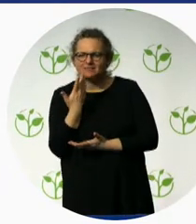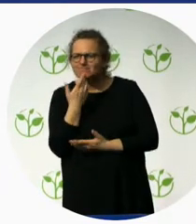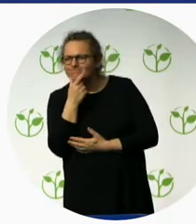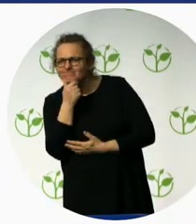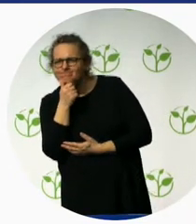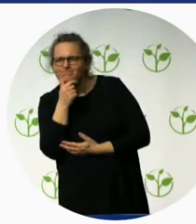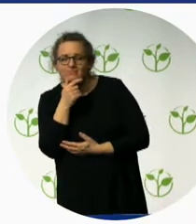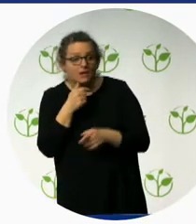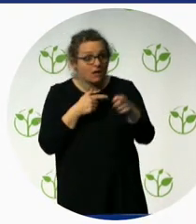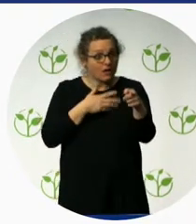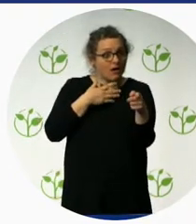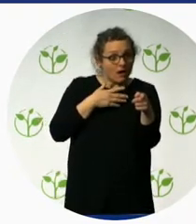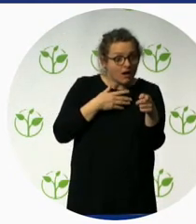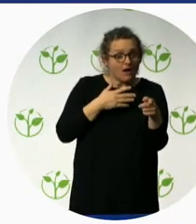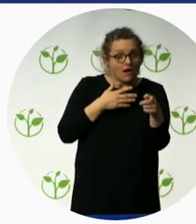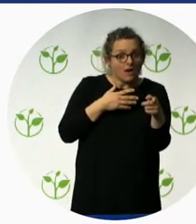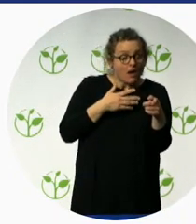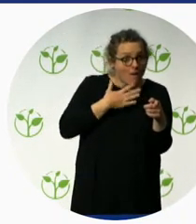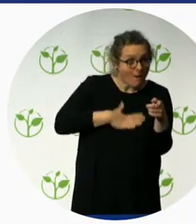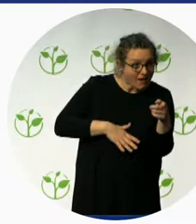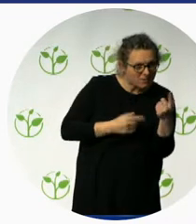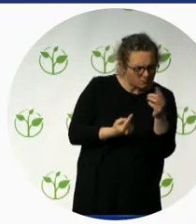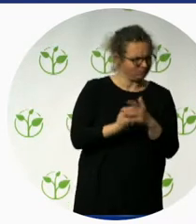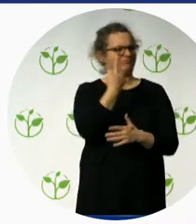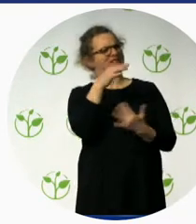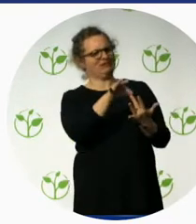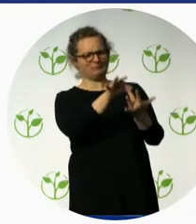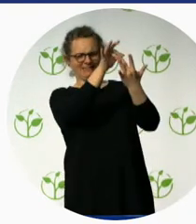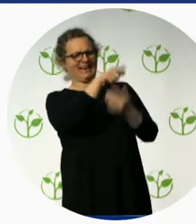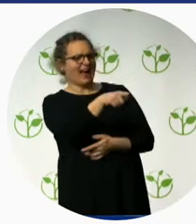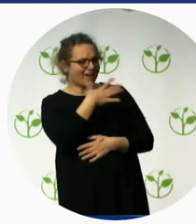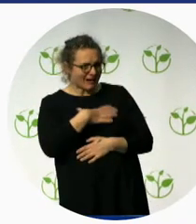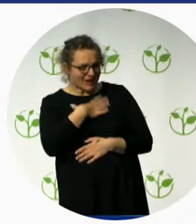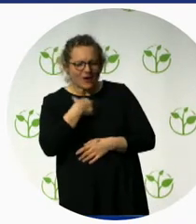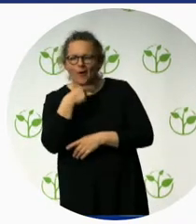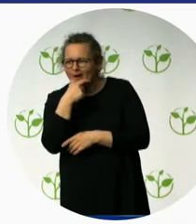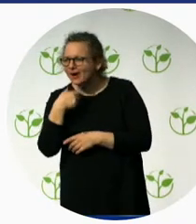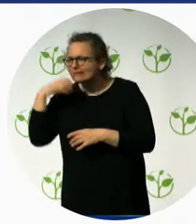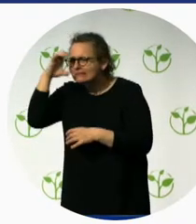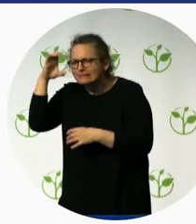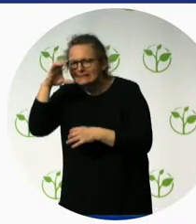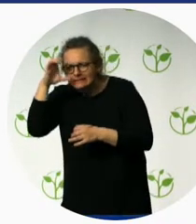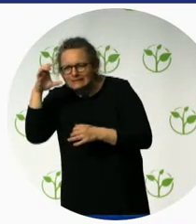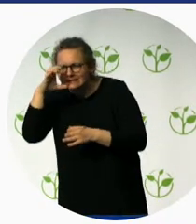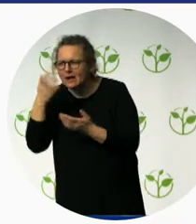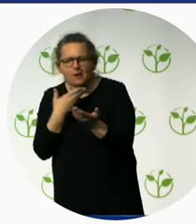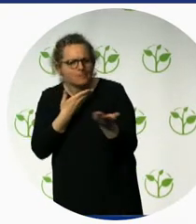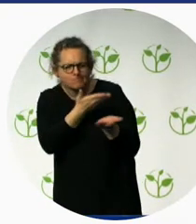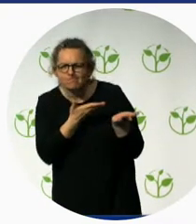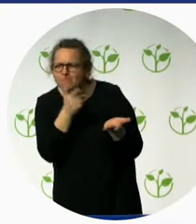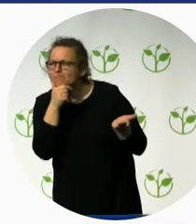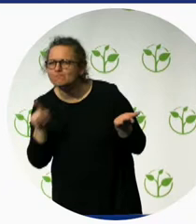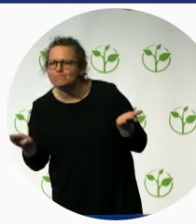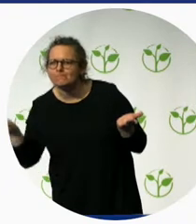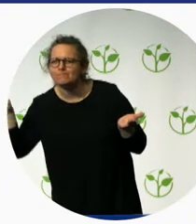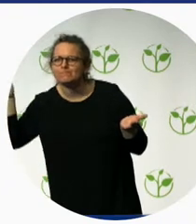corporate excursions, workshops, local get-togethers, consulting services, and the travel buddy services. Because if it's not a